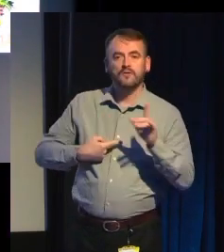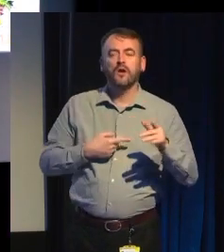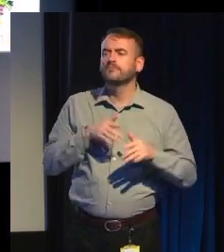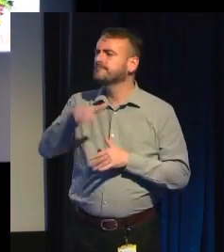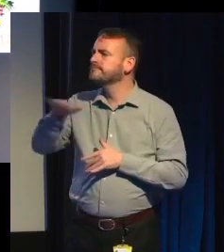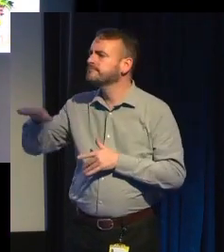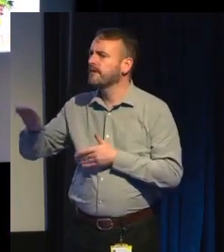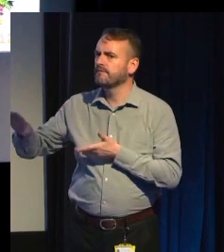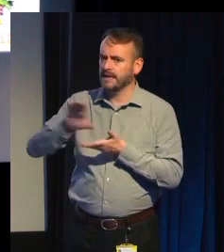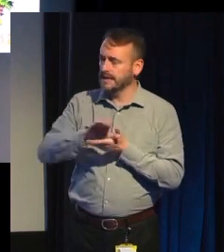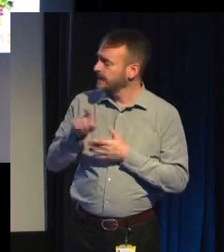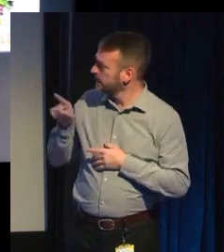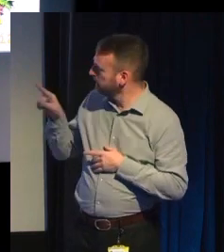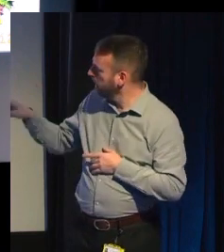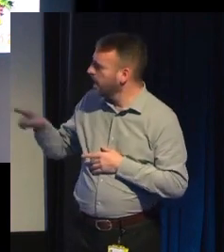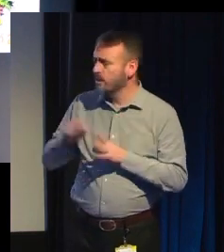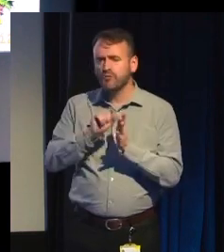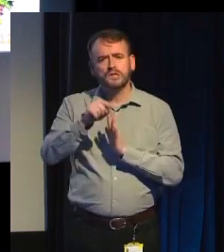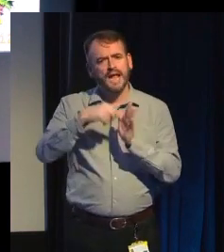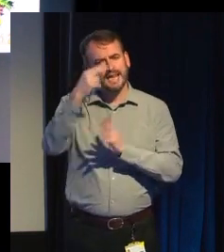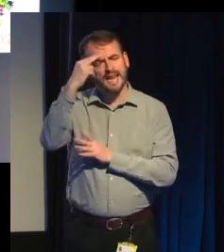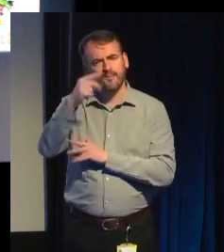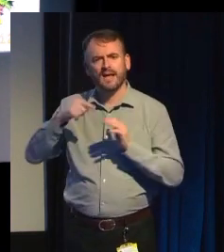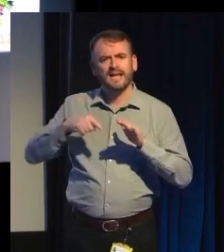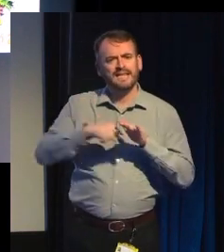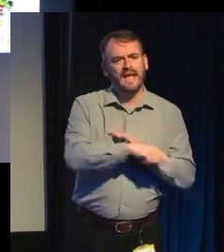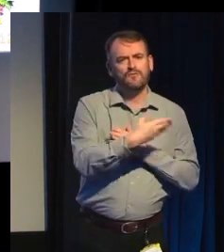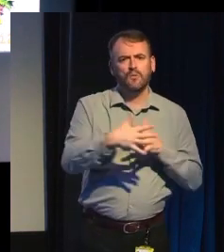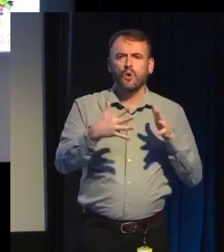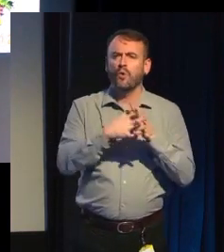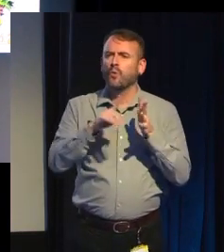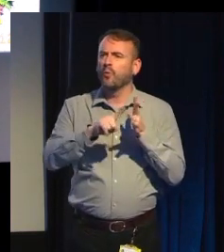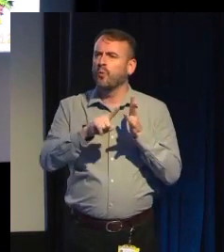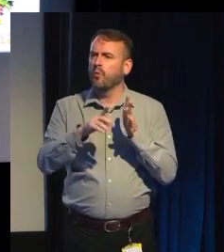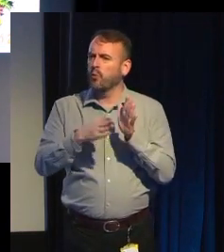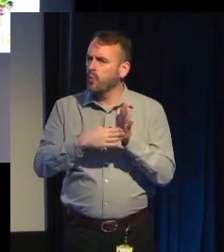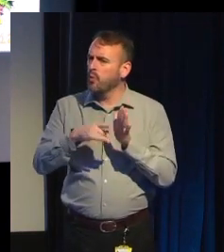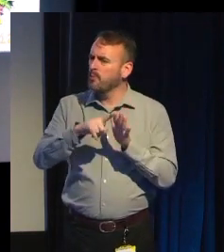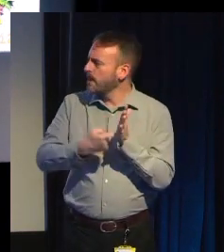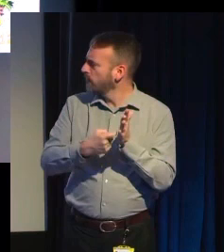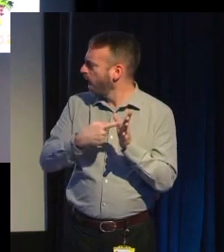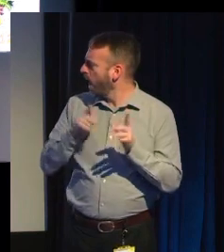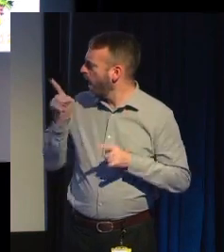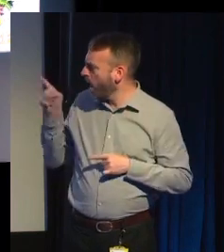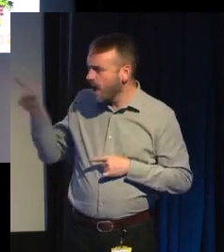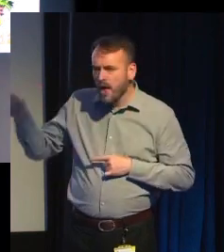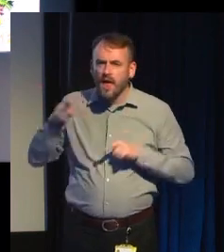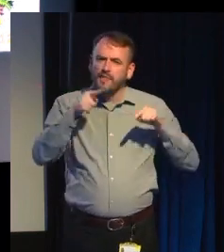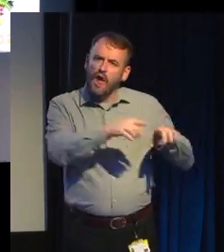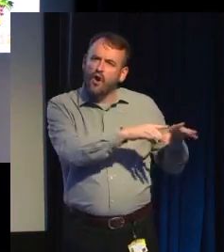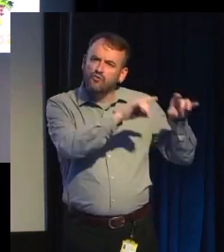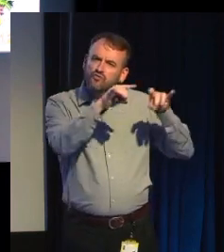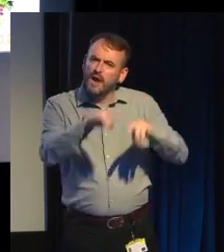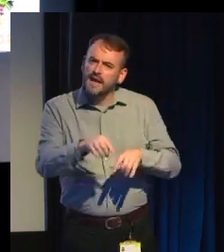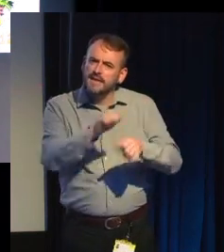Escape from Woomera, and it was about the experiences of refugees locked up in the infamous detention camps in the Australian desert.